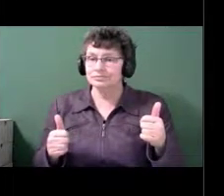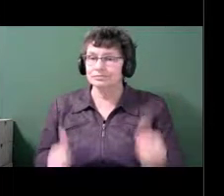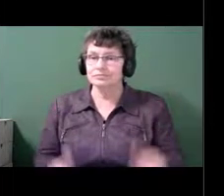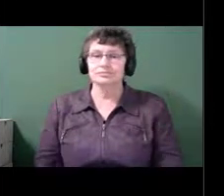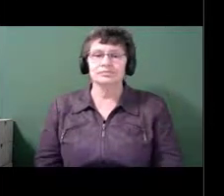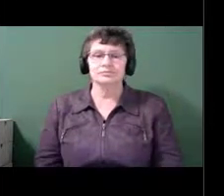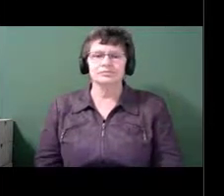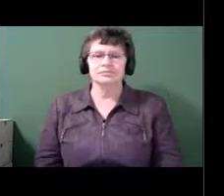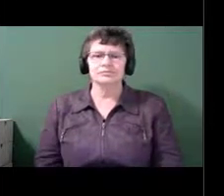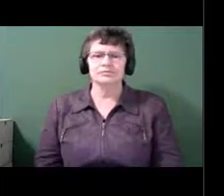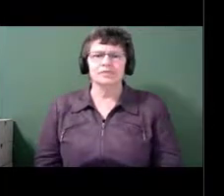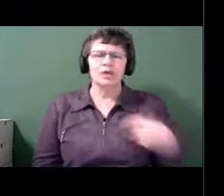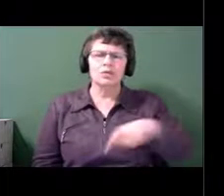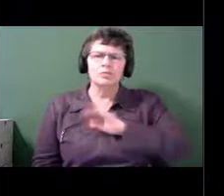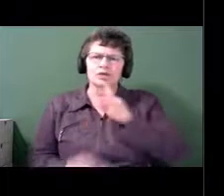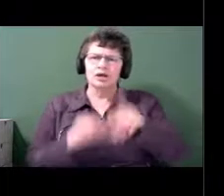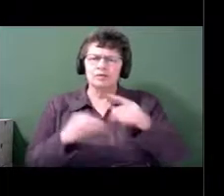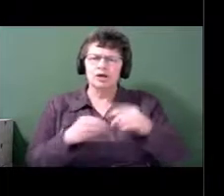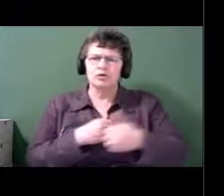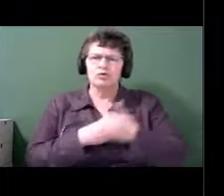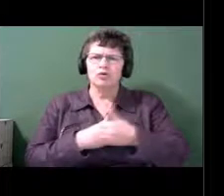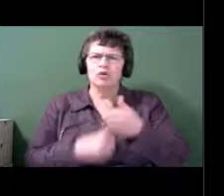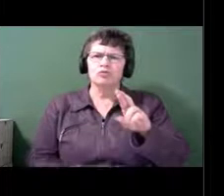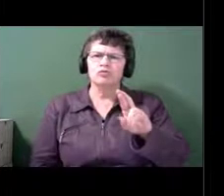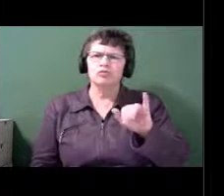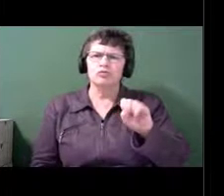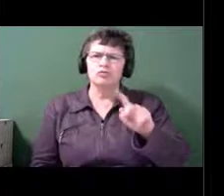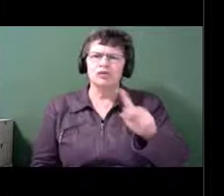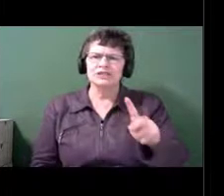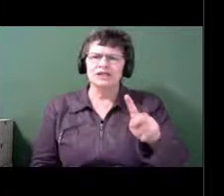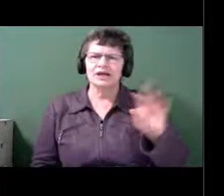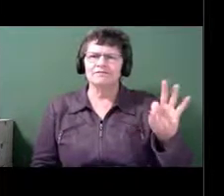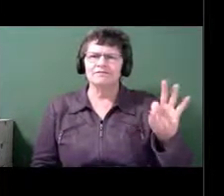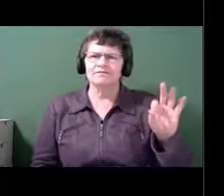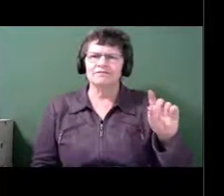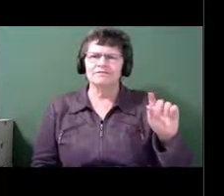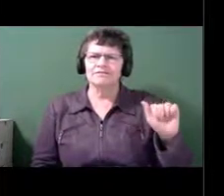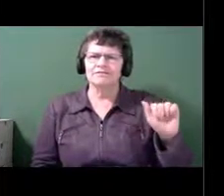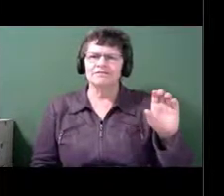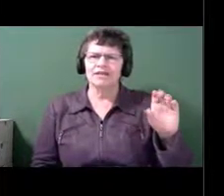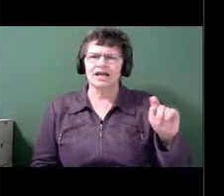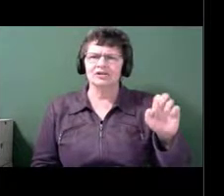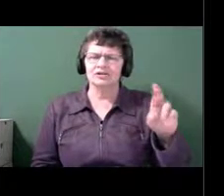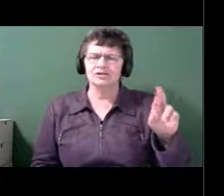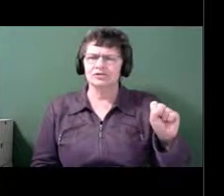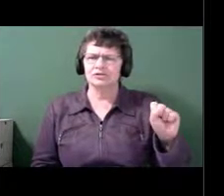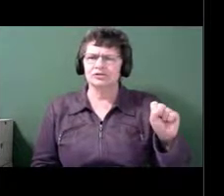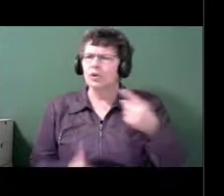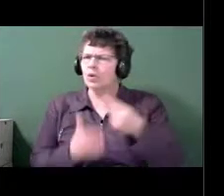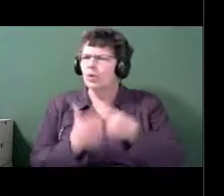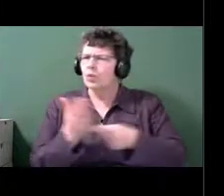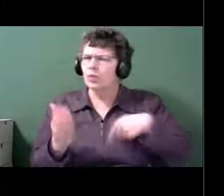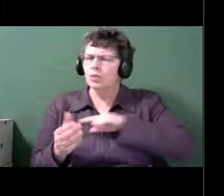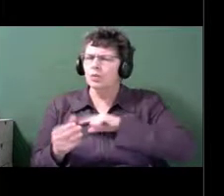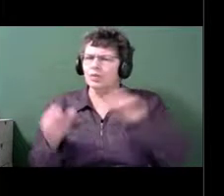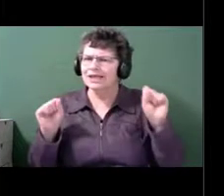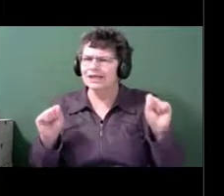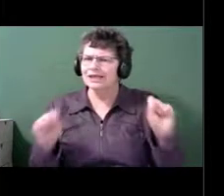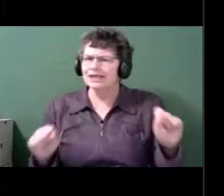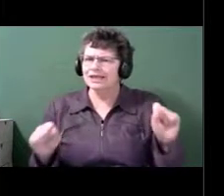lead to dementia. And hearing loss has been identified as the greatest